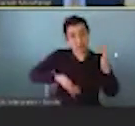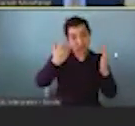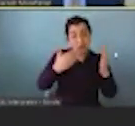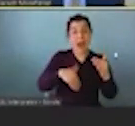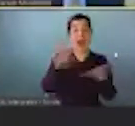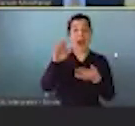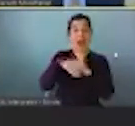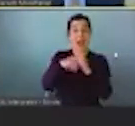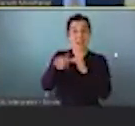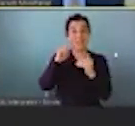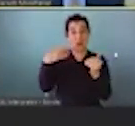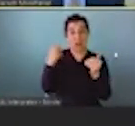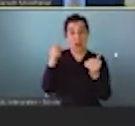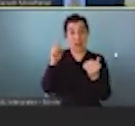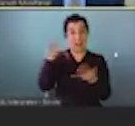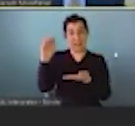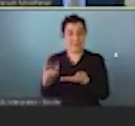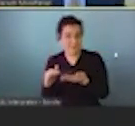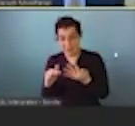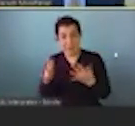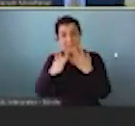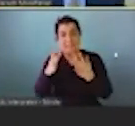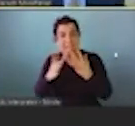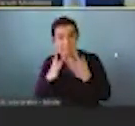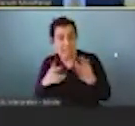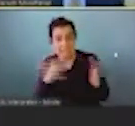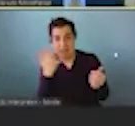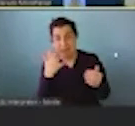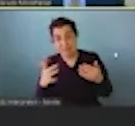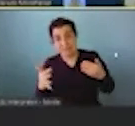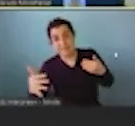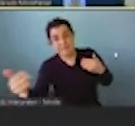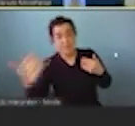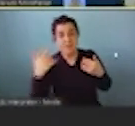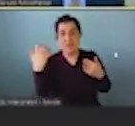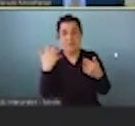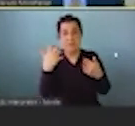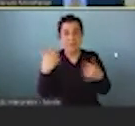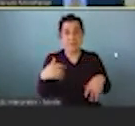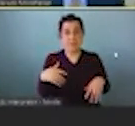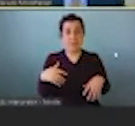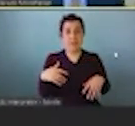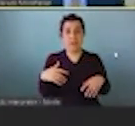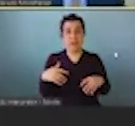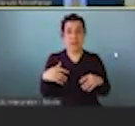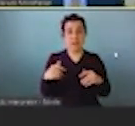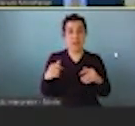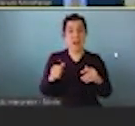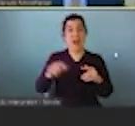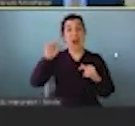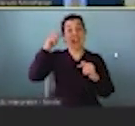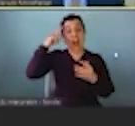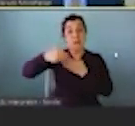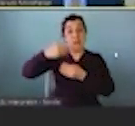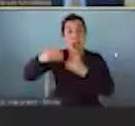into unforeseeable levels. It's straining government budgets